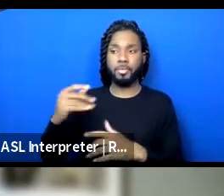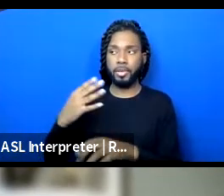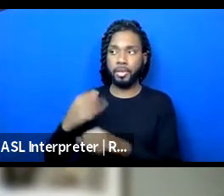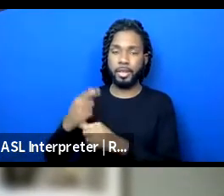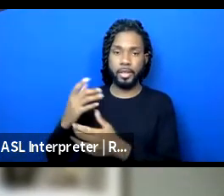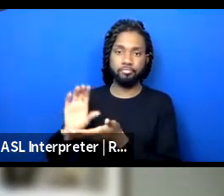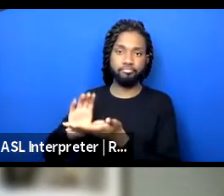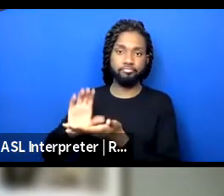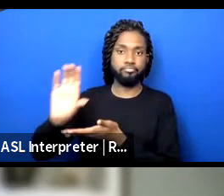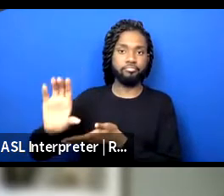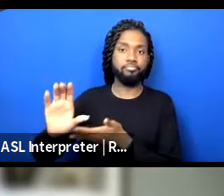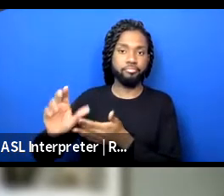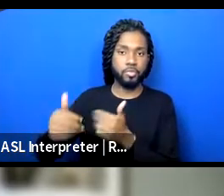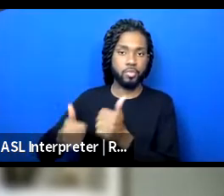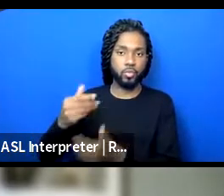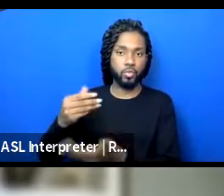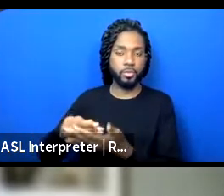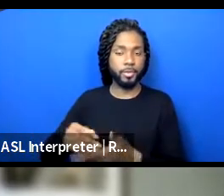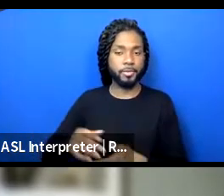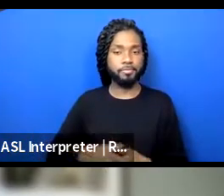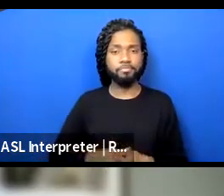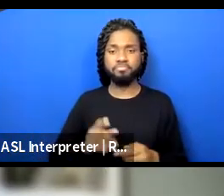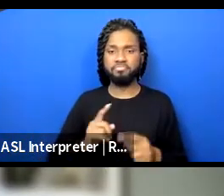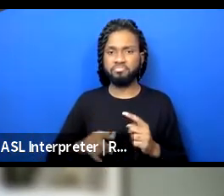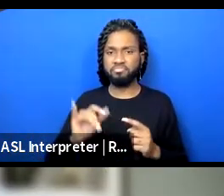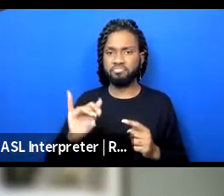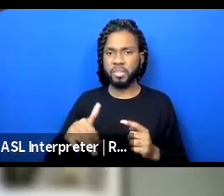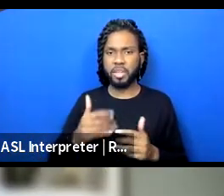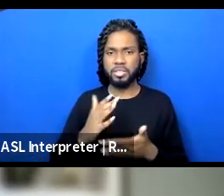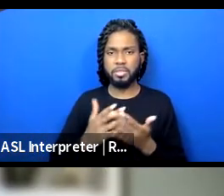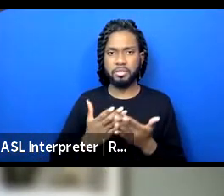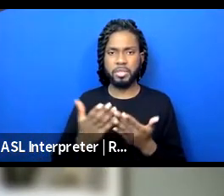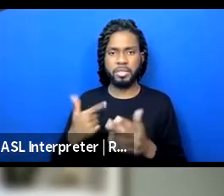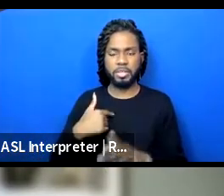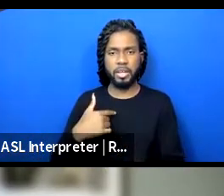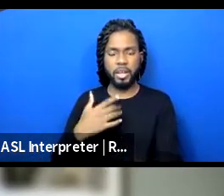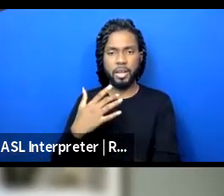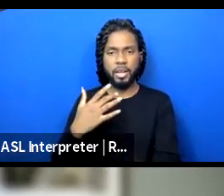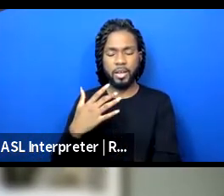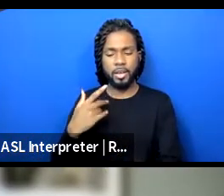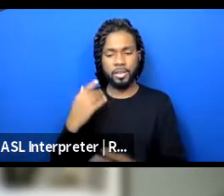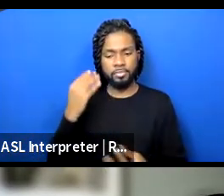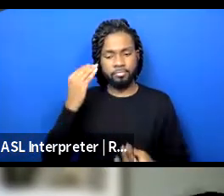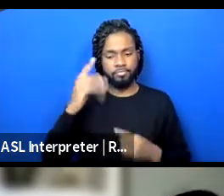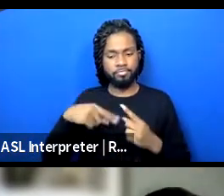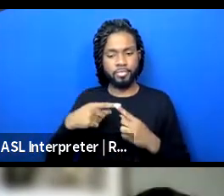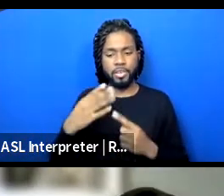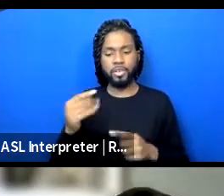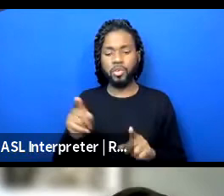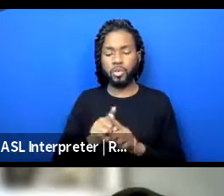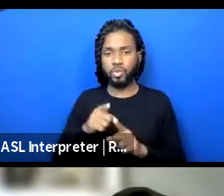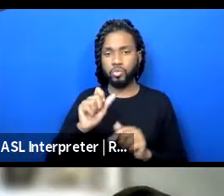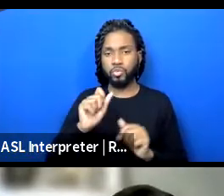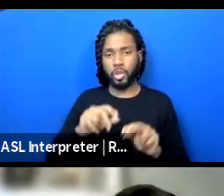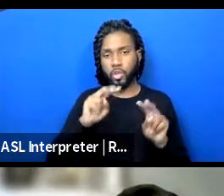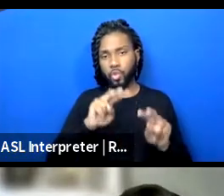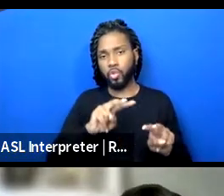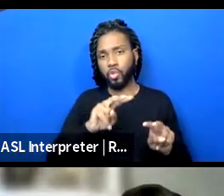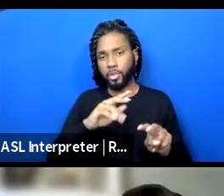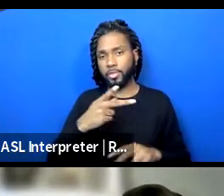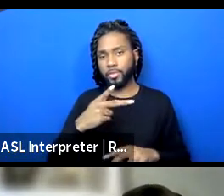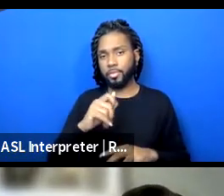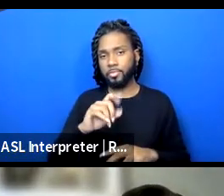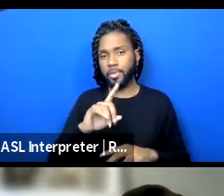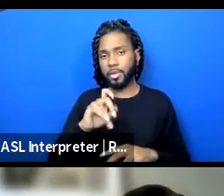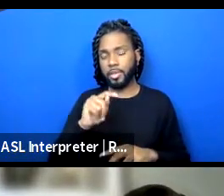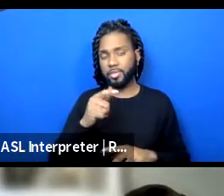And I sense, and so, yeah, so that's just some of the things that, that I'm holding with me. And of course you can all also look at the padlet, which has a lot of,